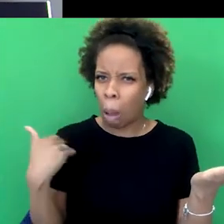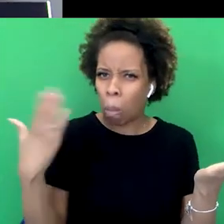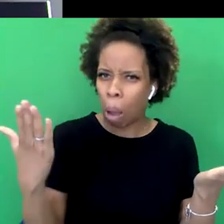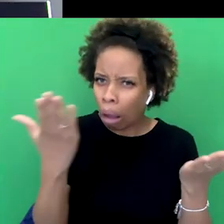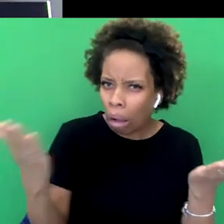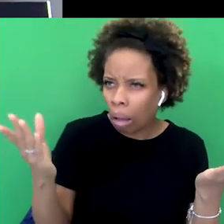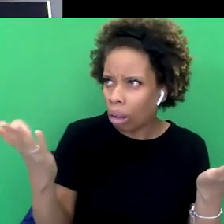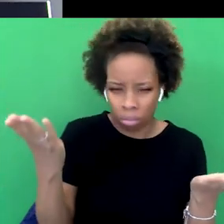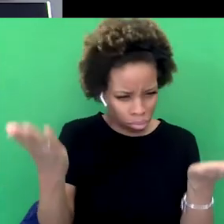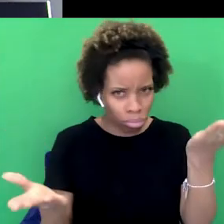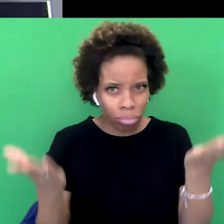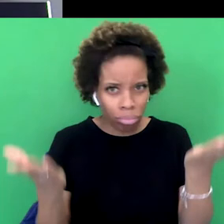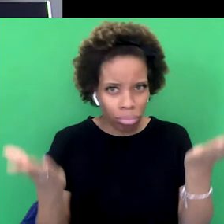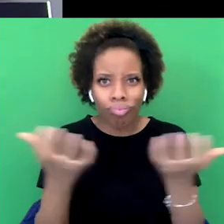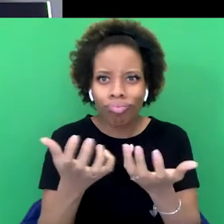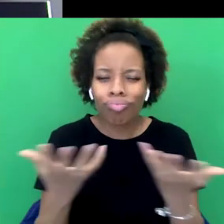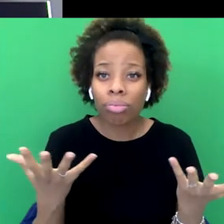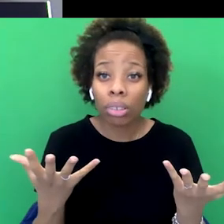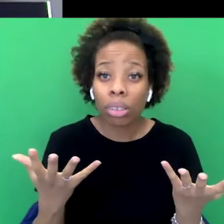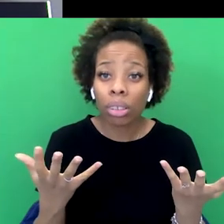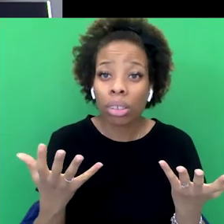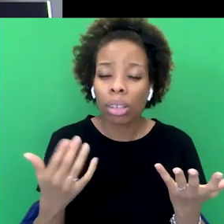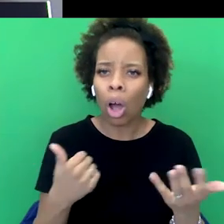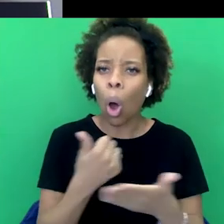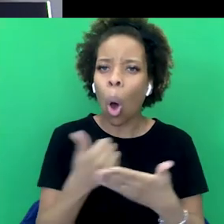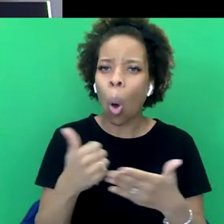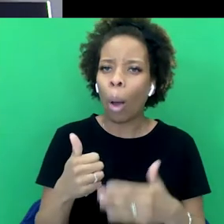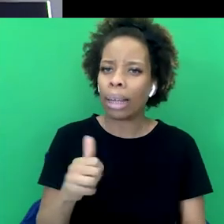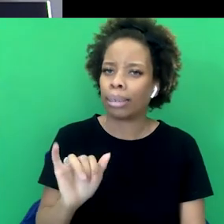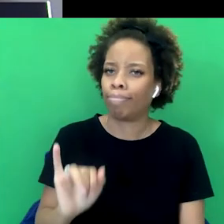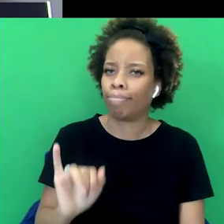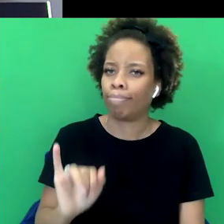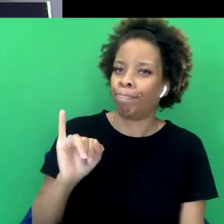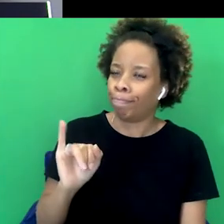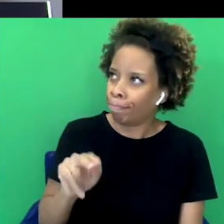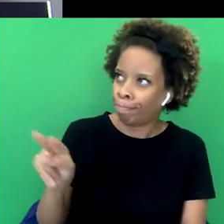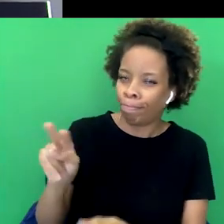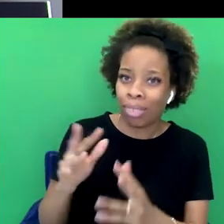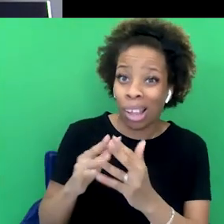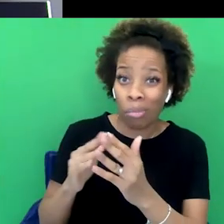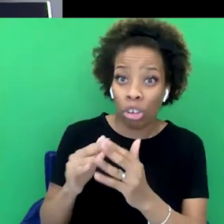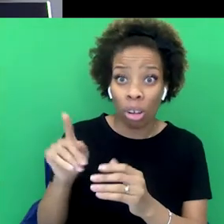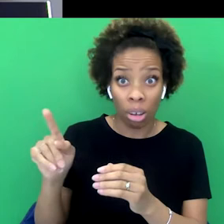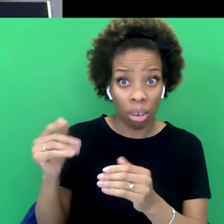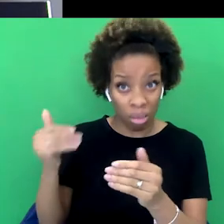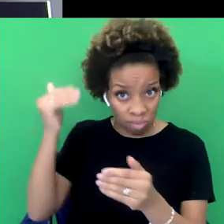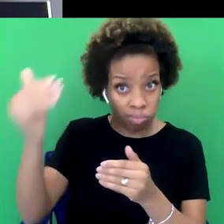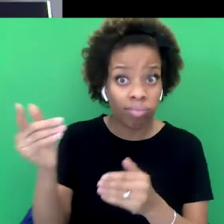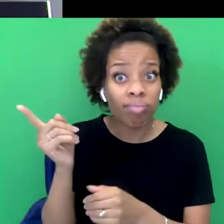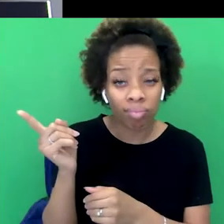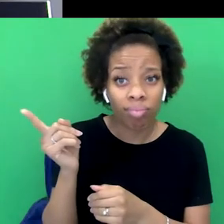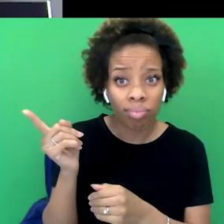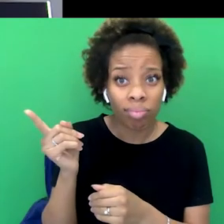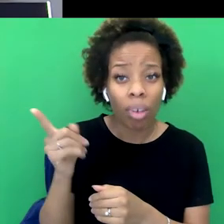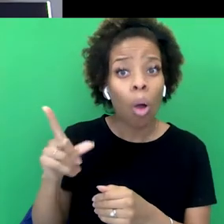mean, we like to look down on America as being more screwed up than we are about race. But I think they're way ahead. There's a conversation in America about